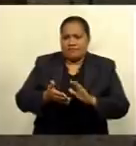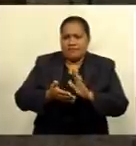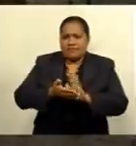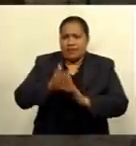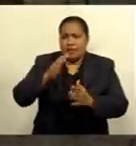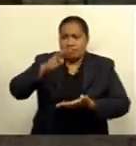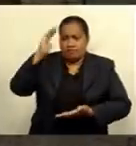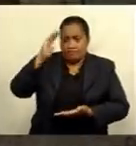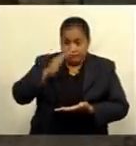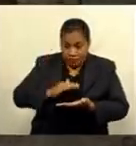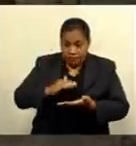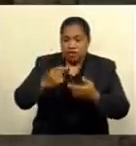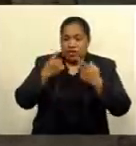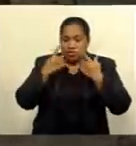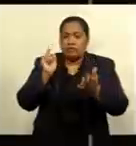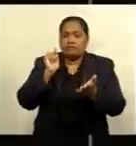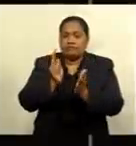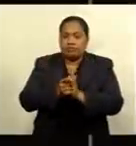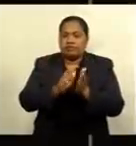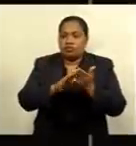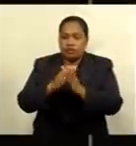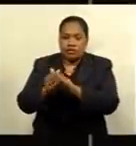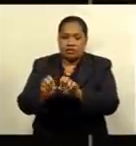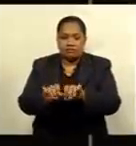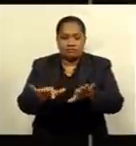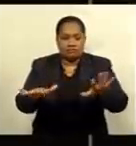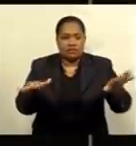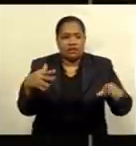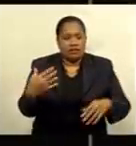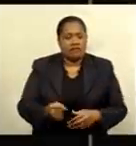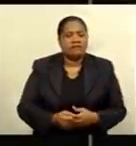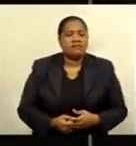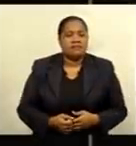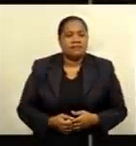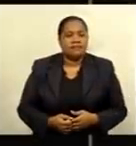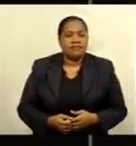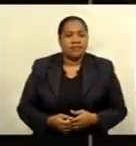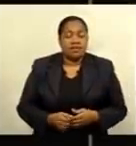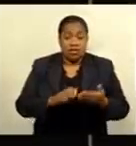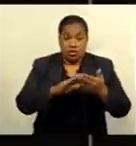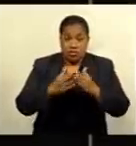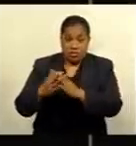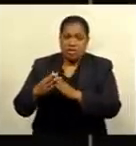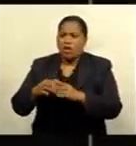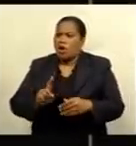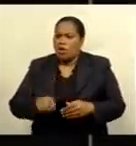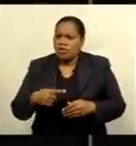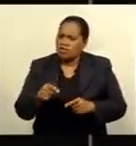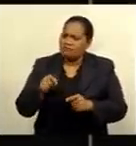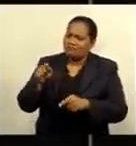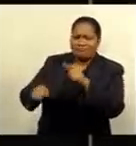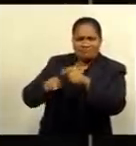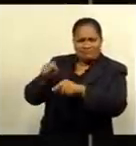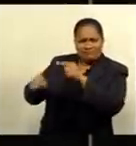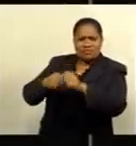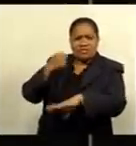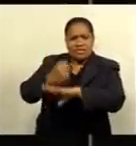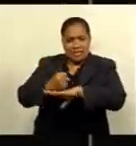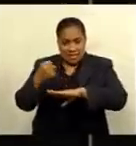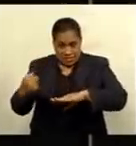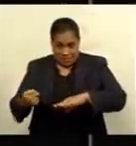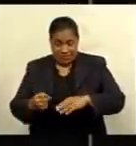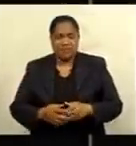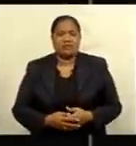Kritika Kumar, FBC News. Individuals who continue to criticize the government are in fact driving the state to